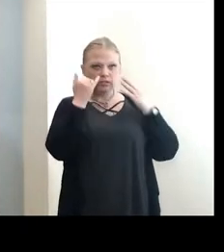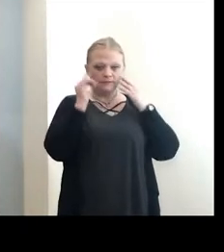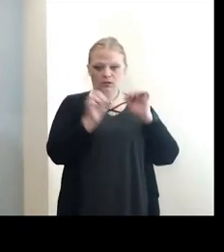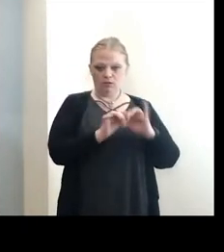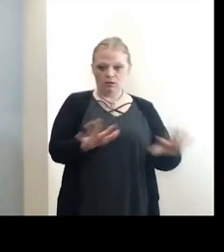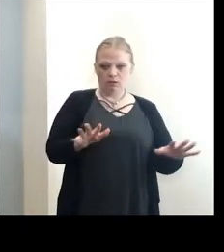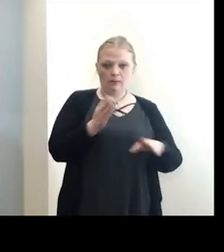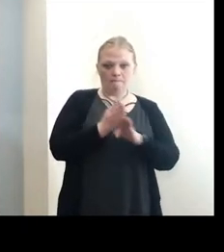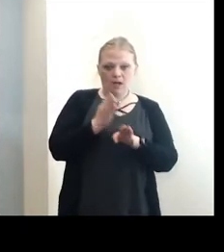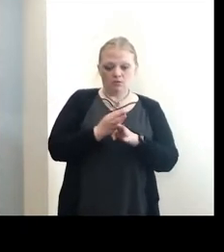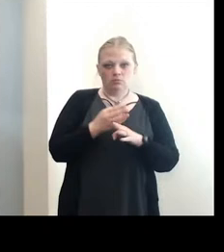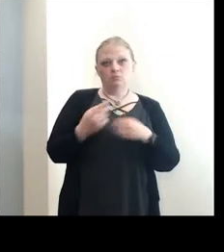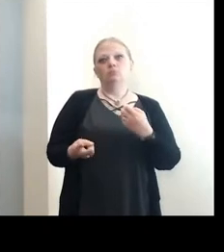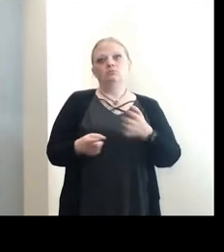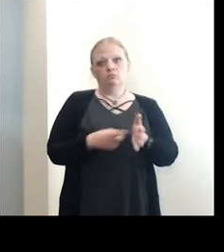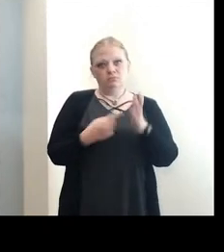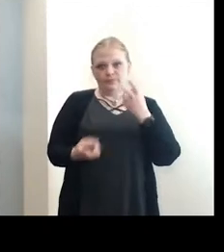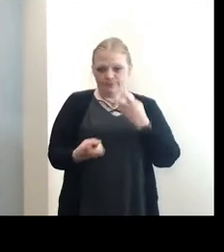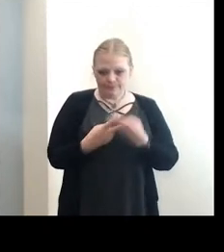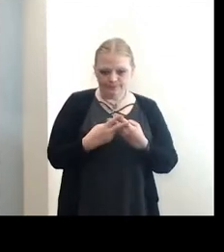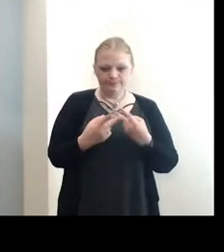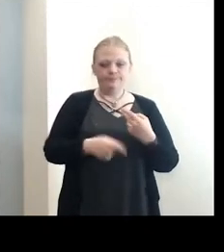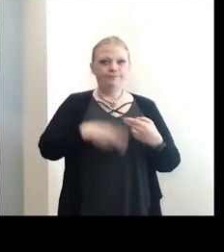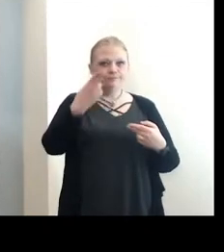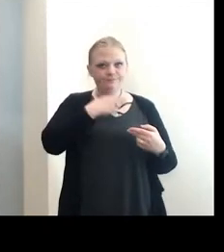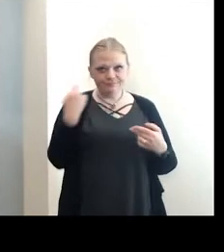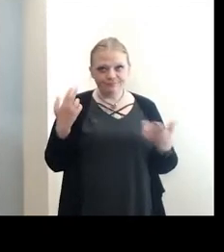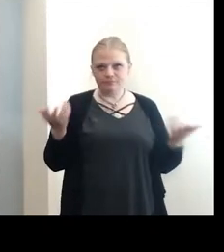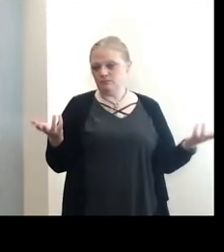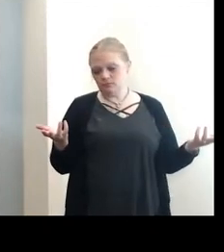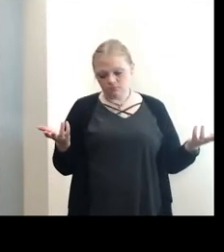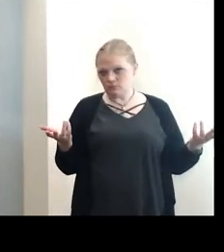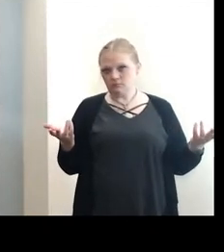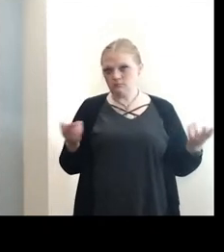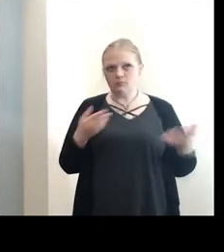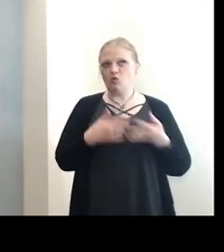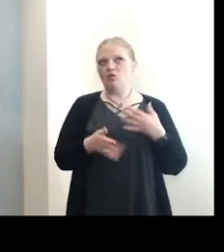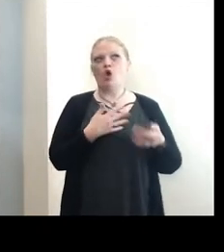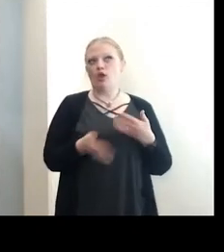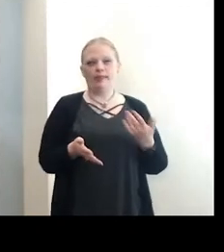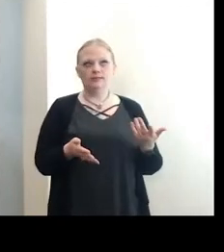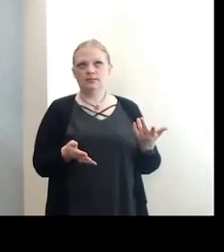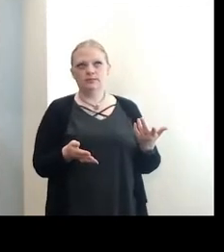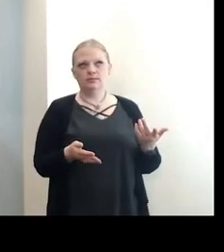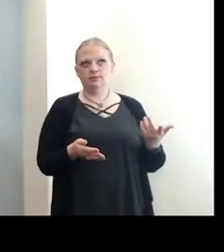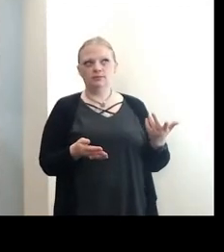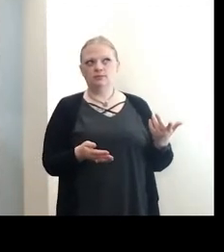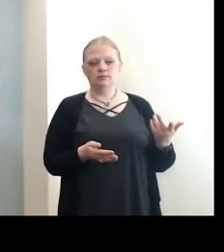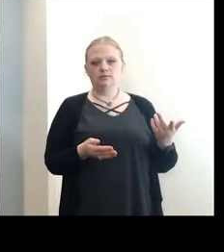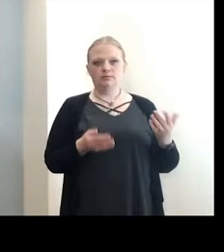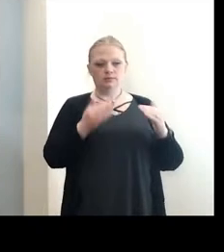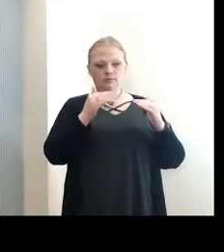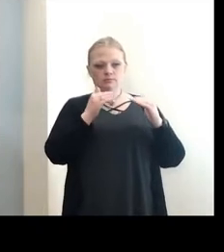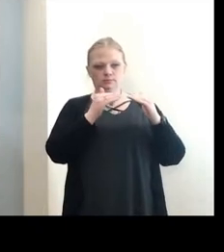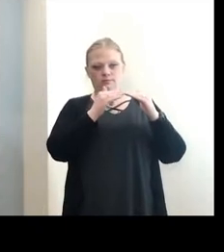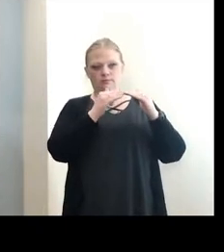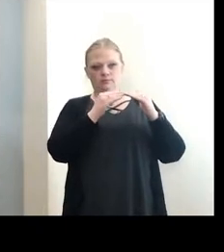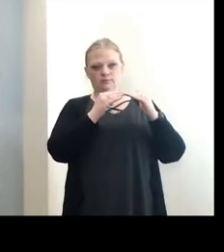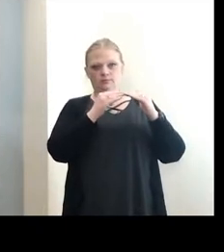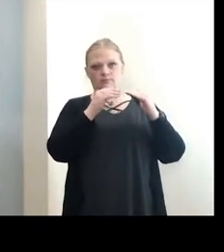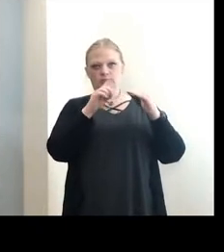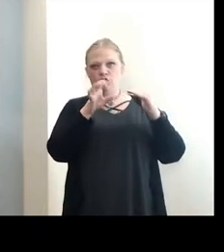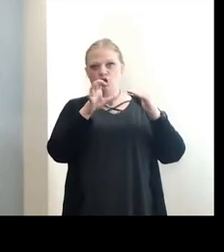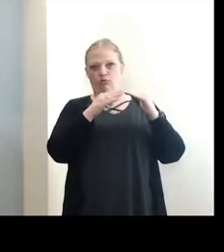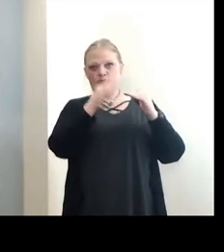transmission on a bus, we'll require quarantine of those who are the highest risk, regardless of whether or not it's at or below 100 or above it,